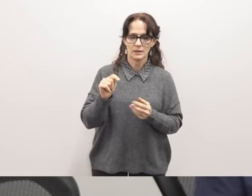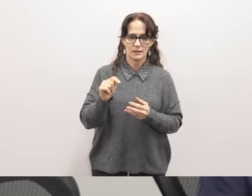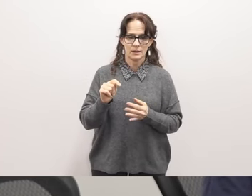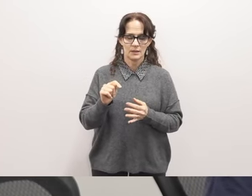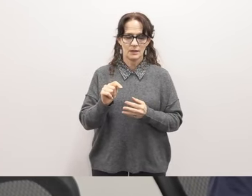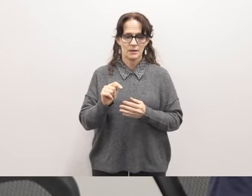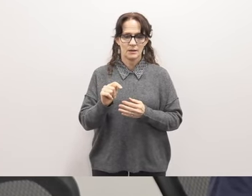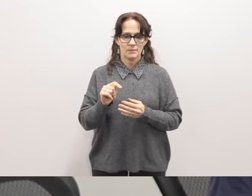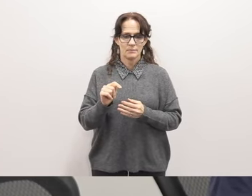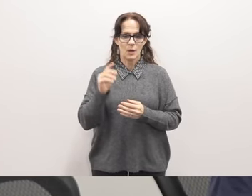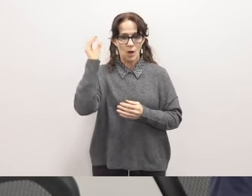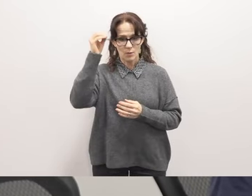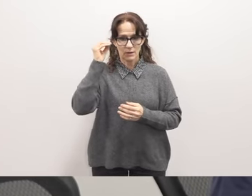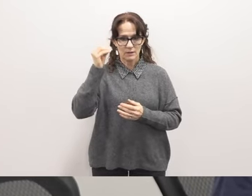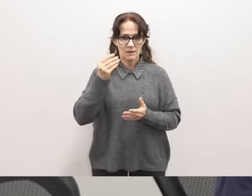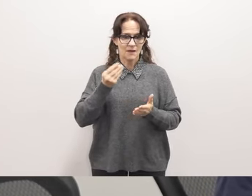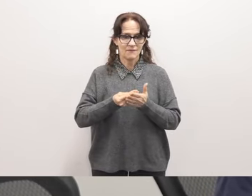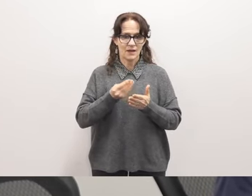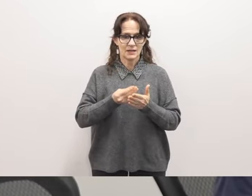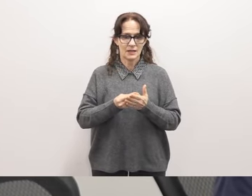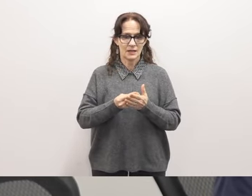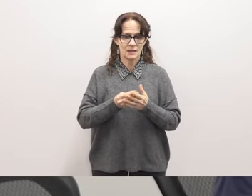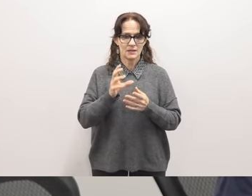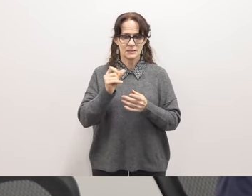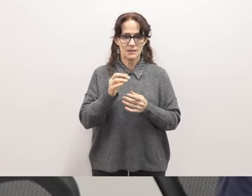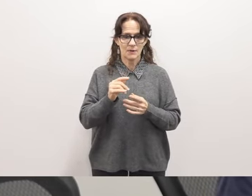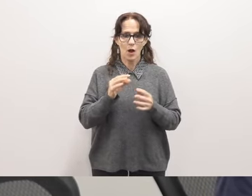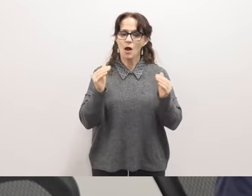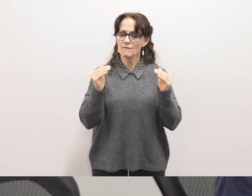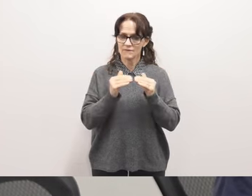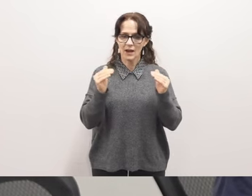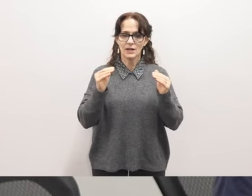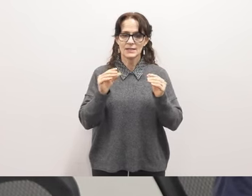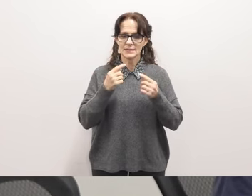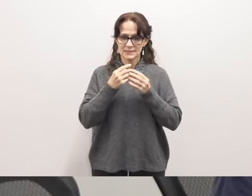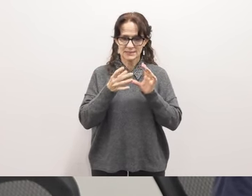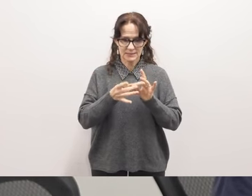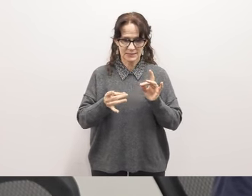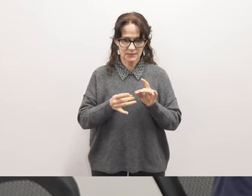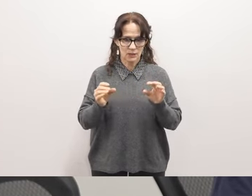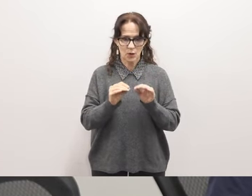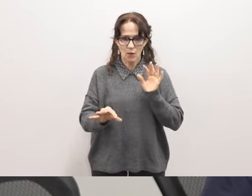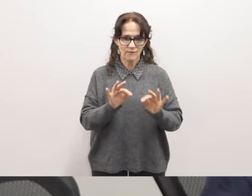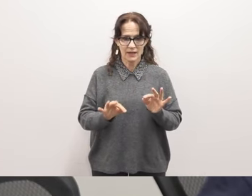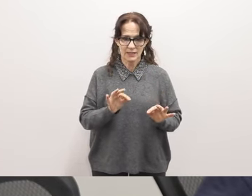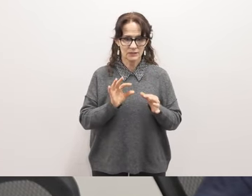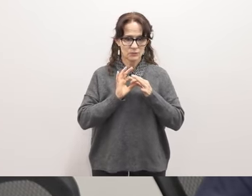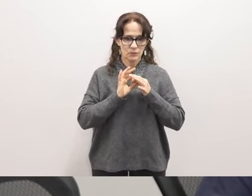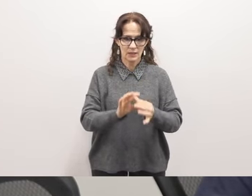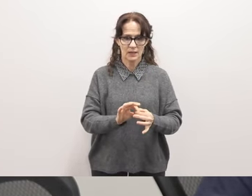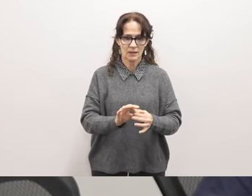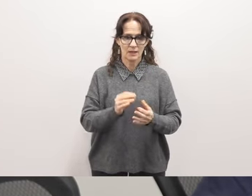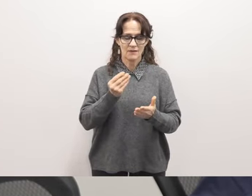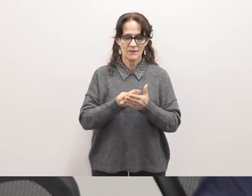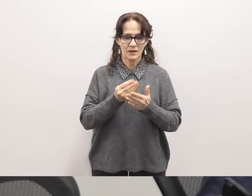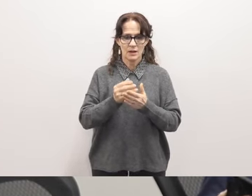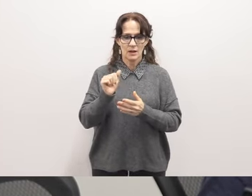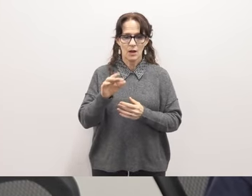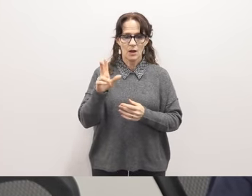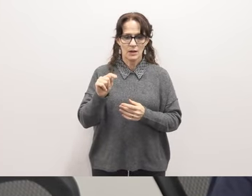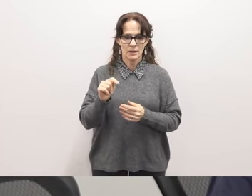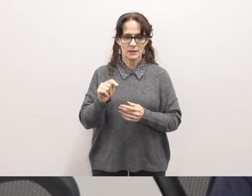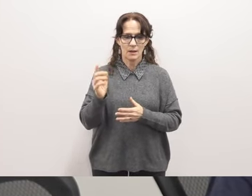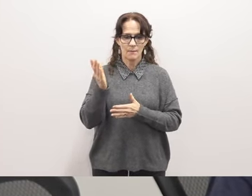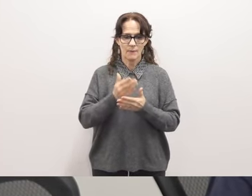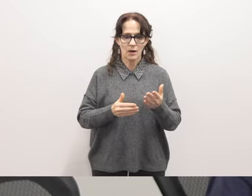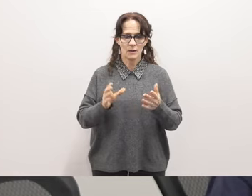um financial statements are fairly stated we had no findings related to the financial audit so we do as